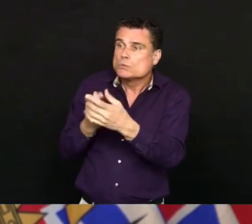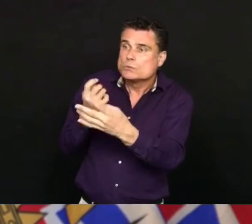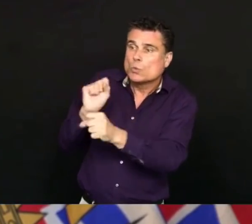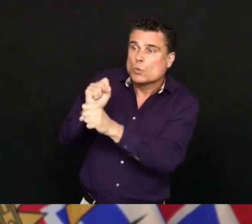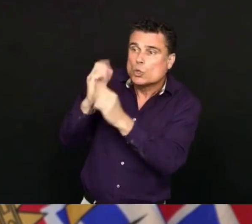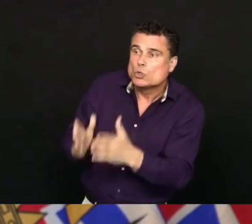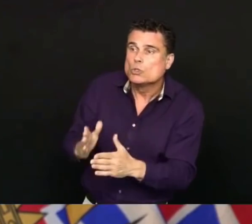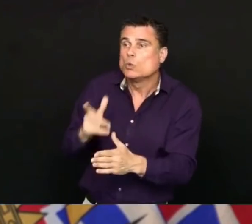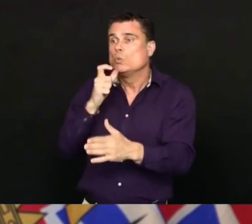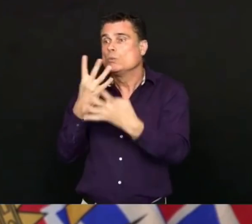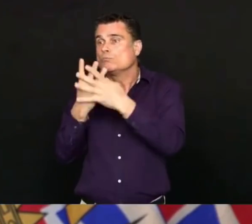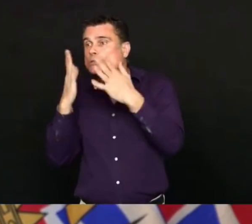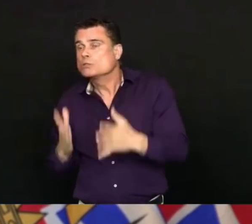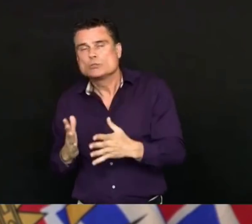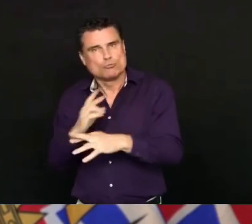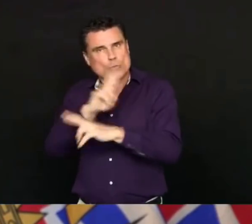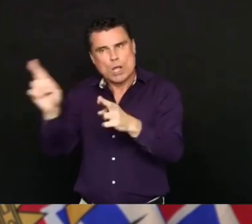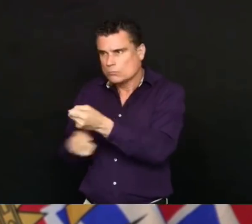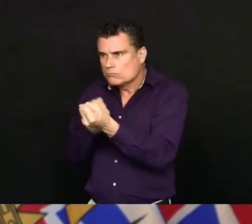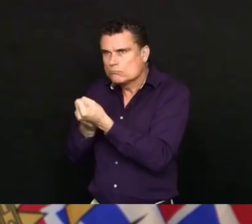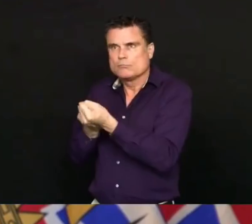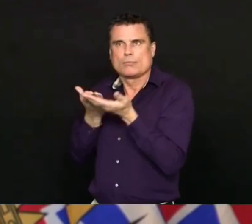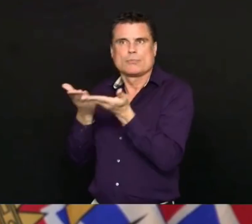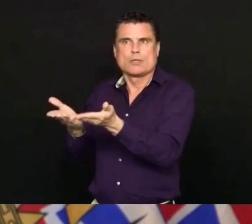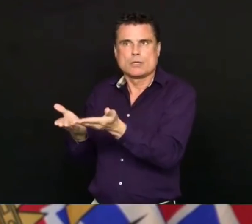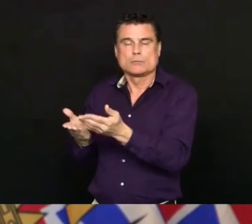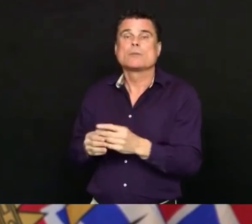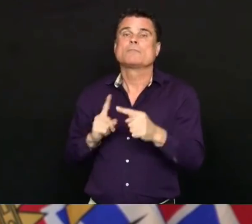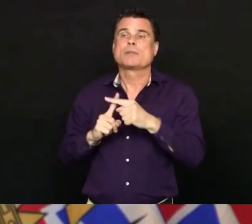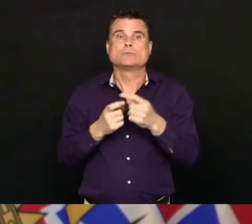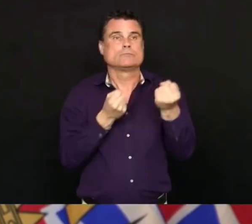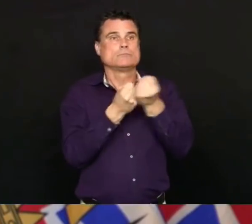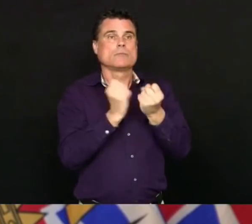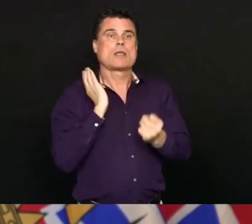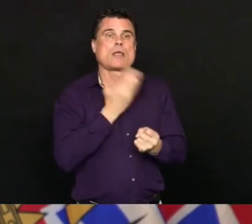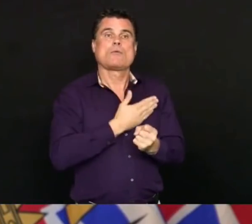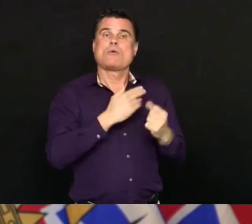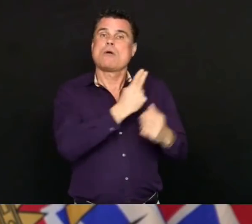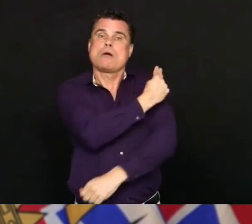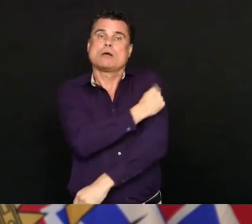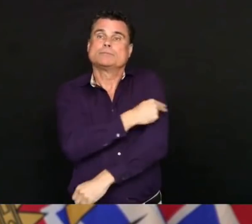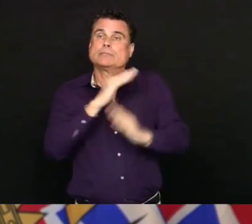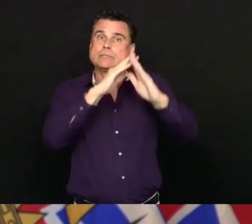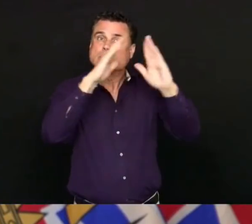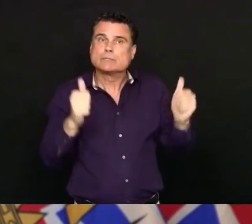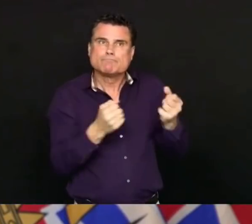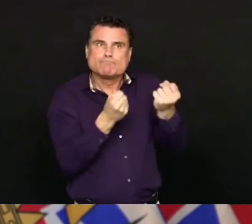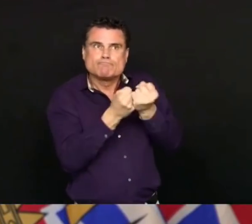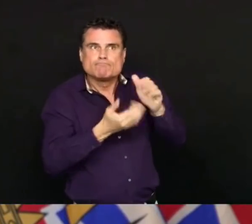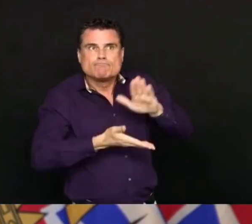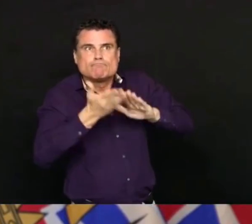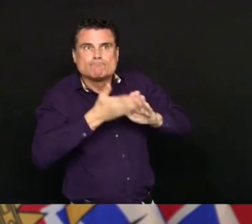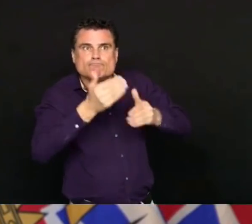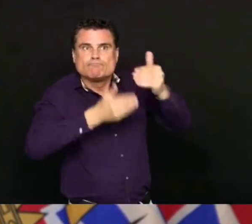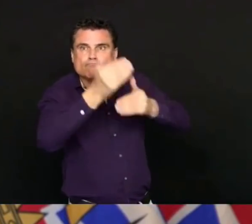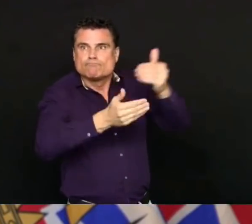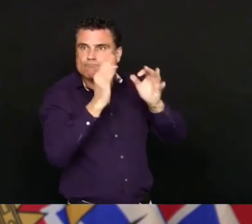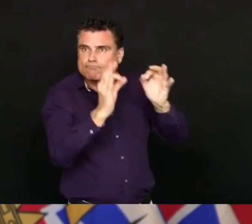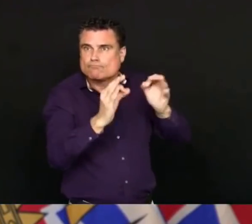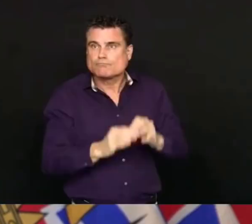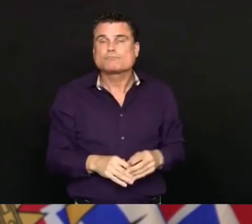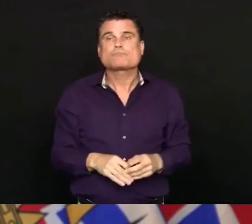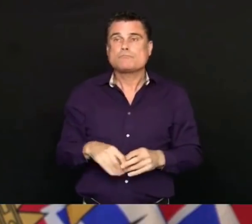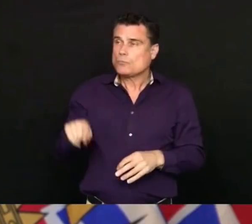We are working very hard to ensure that the transmission within that facility will be contained. Unfortunately,